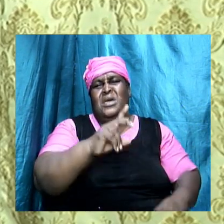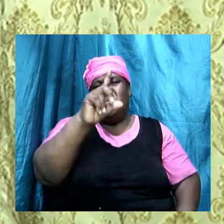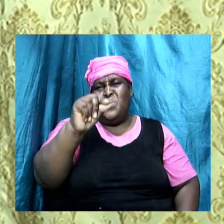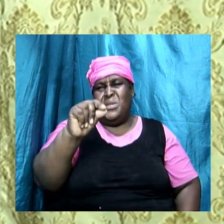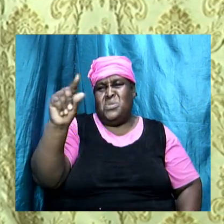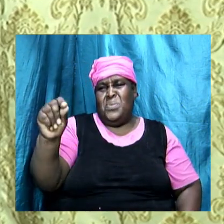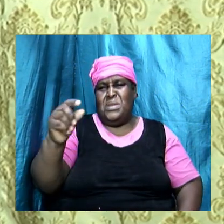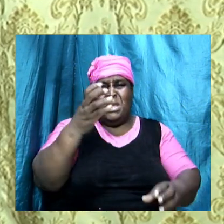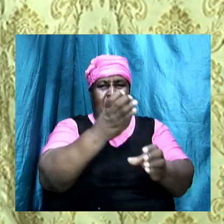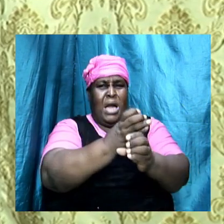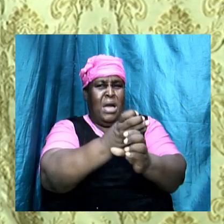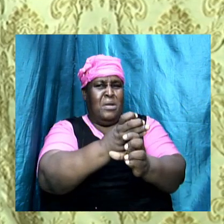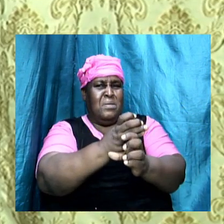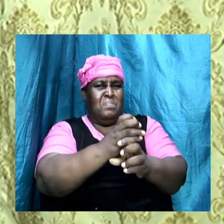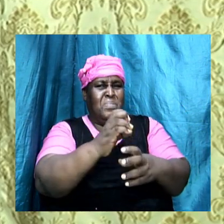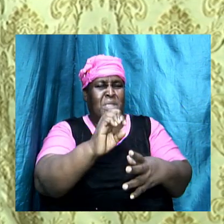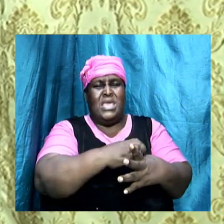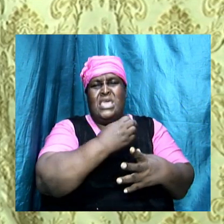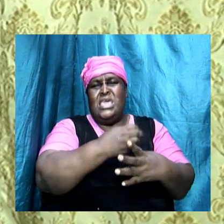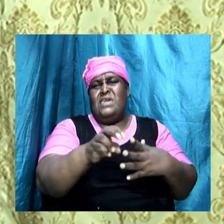means that